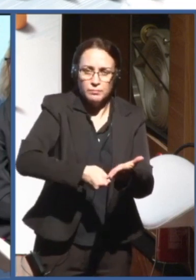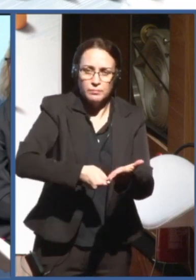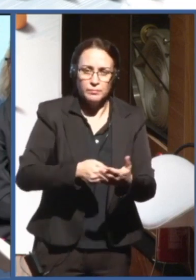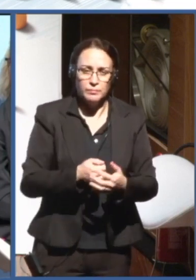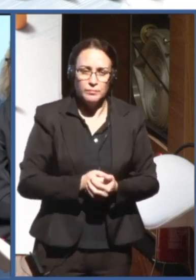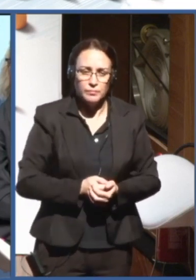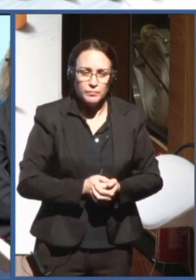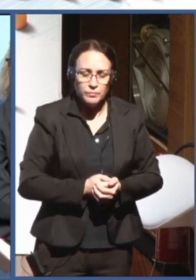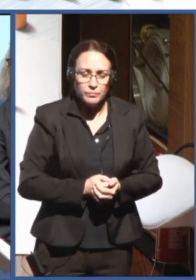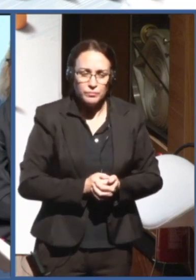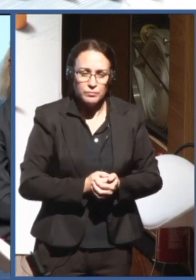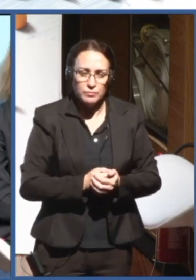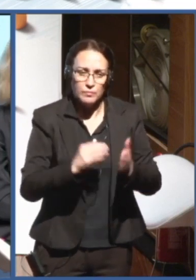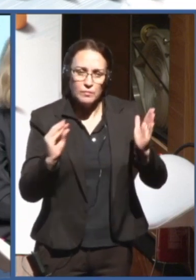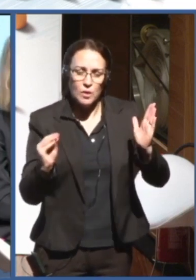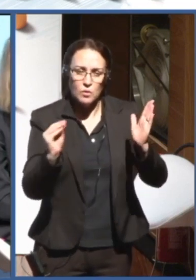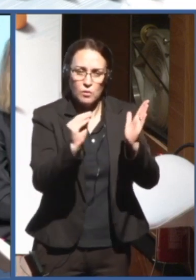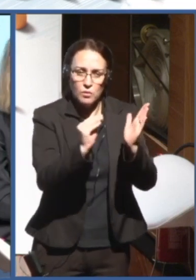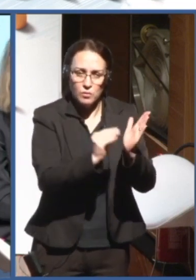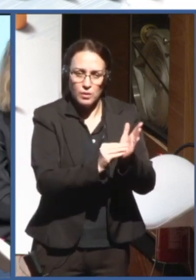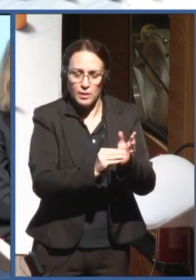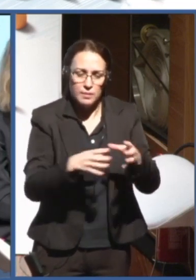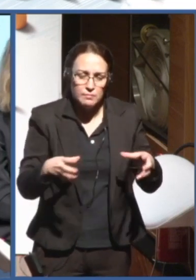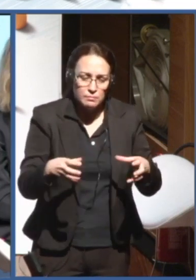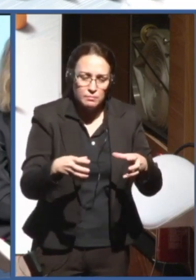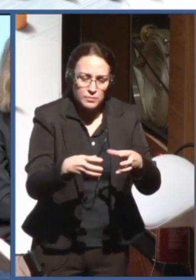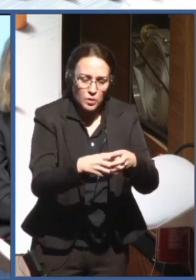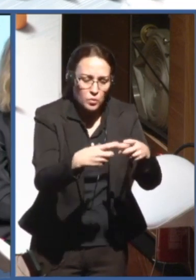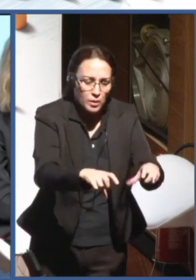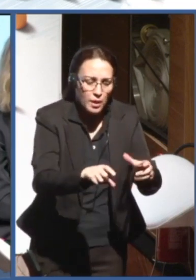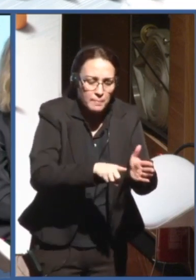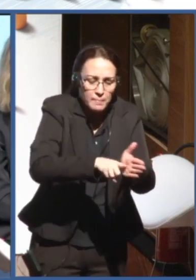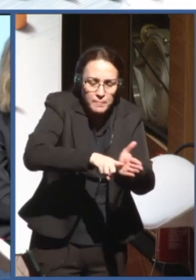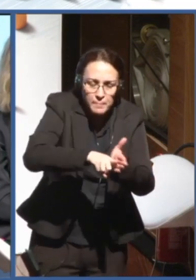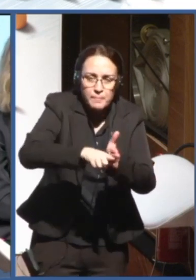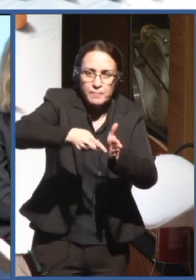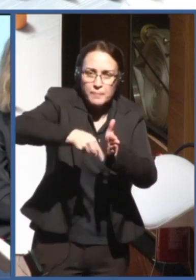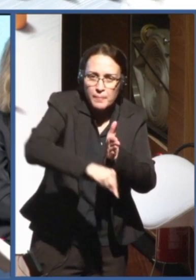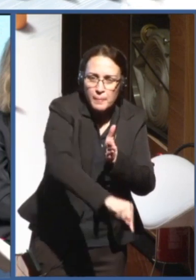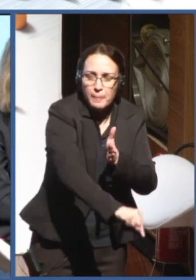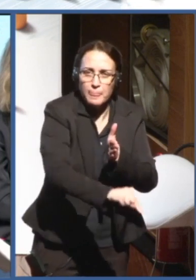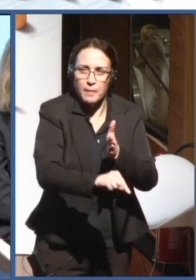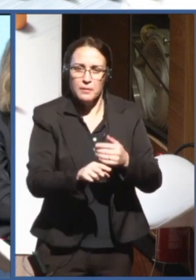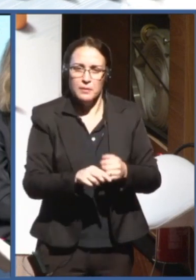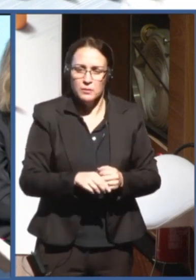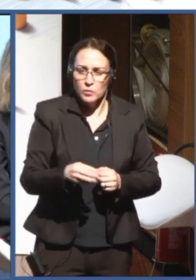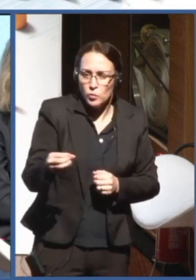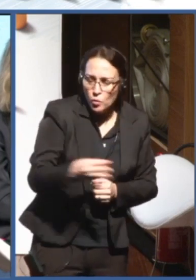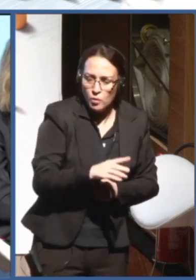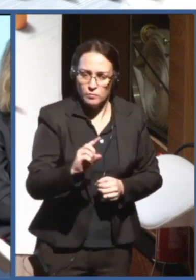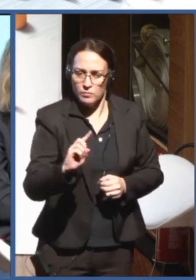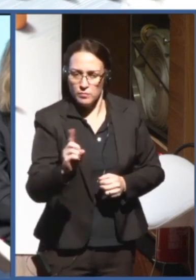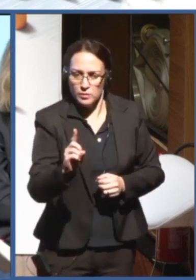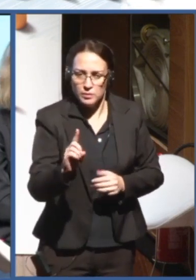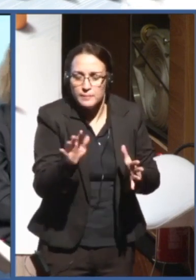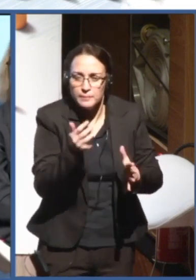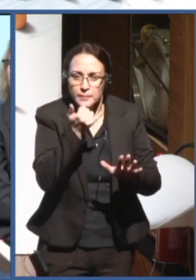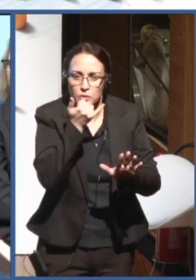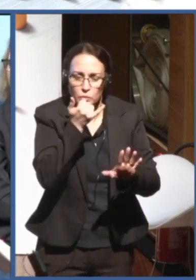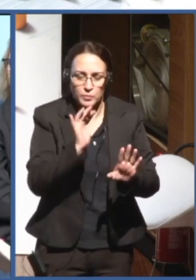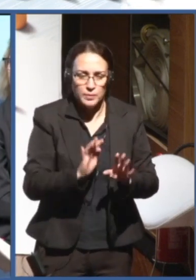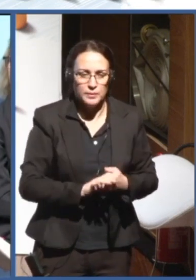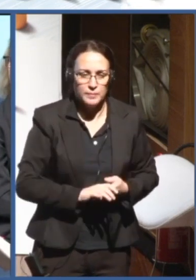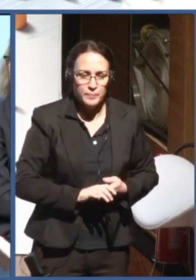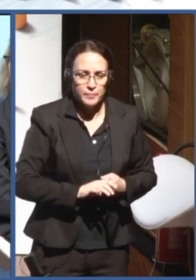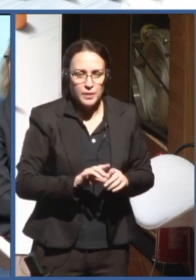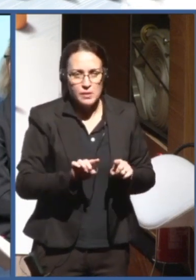highlighted yesterday. And this Category 2 Center is not a new... It's a new Category Center, but at the same time there is a lot of